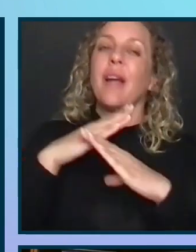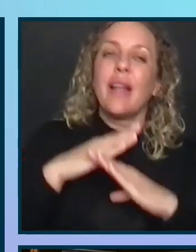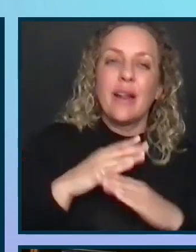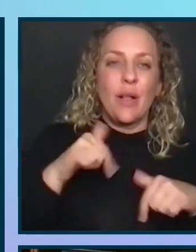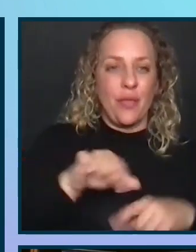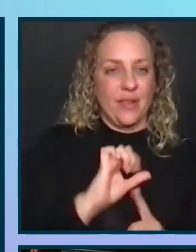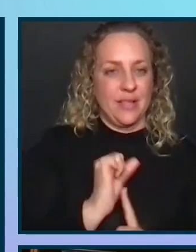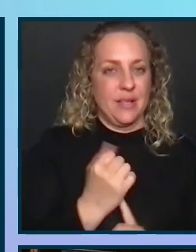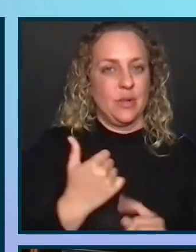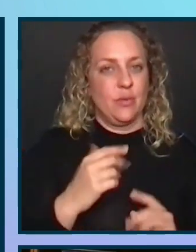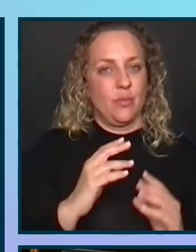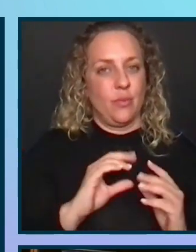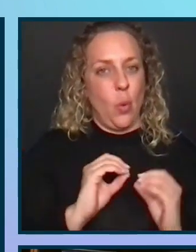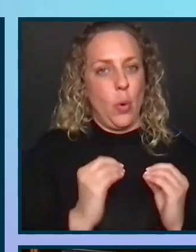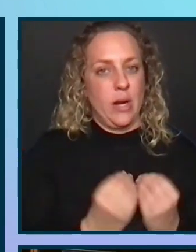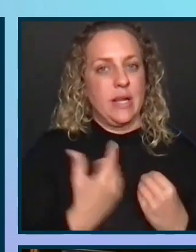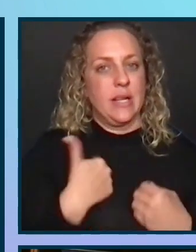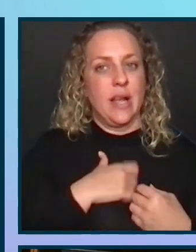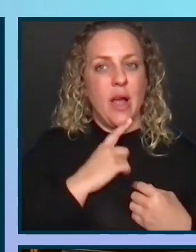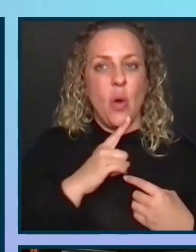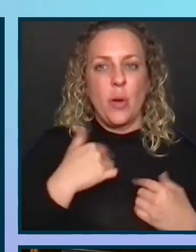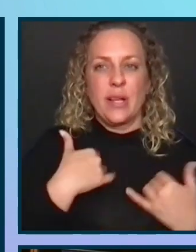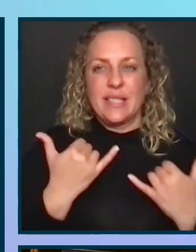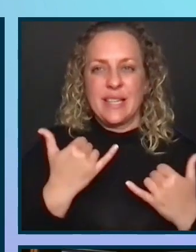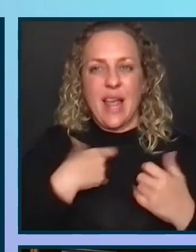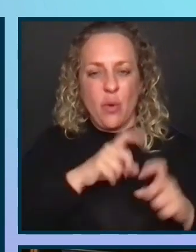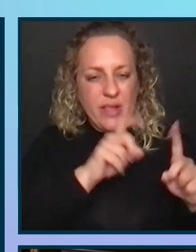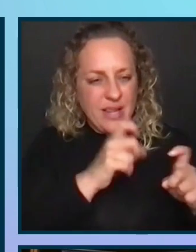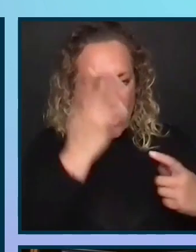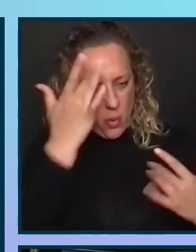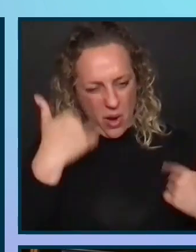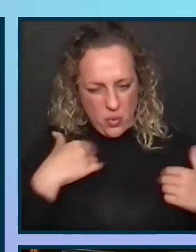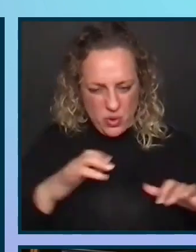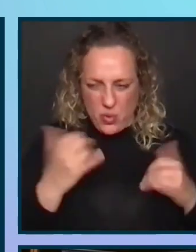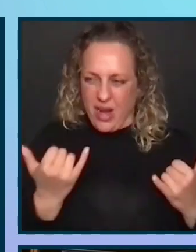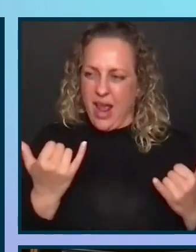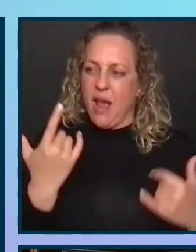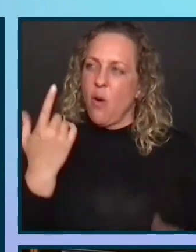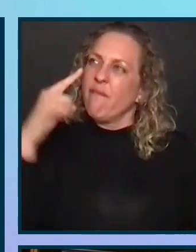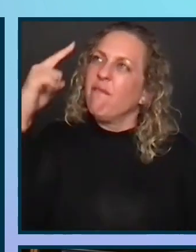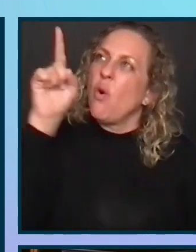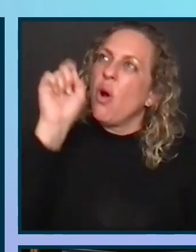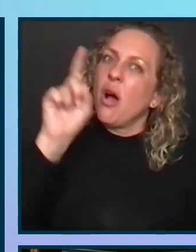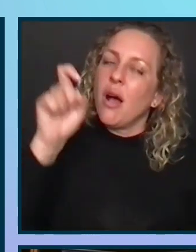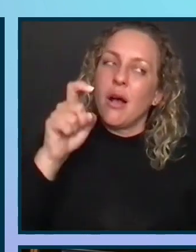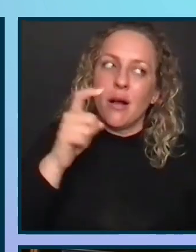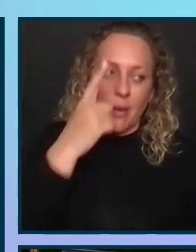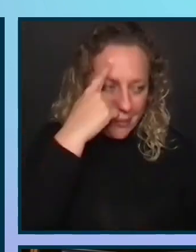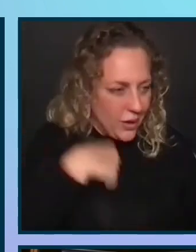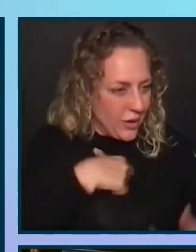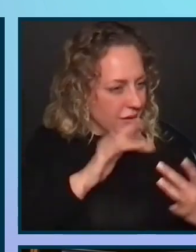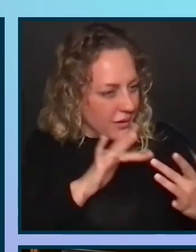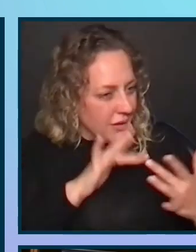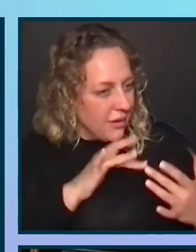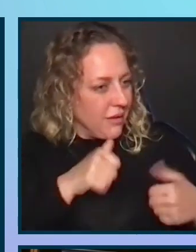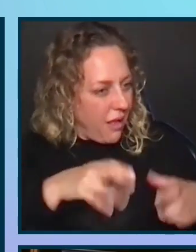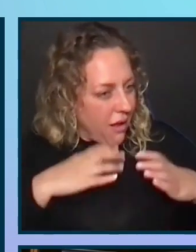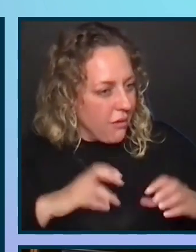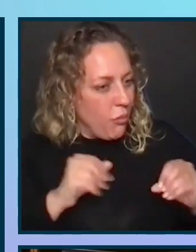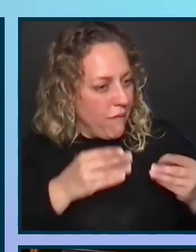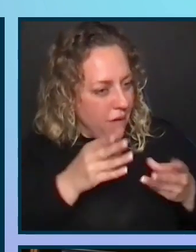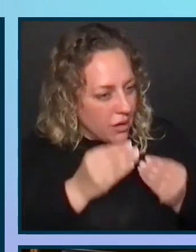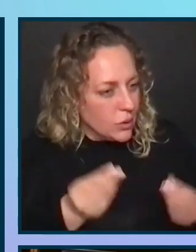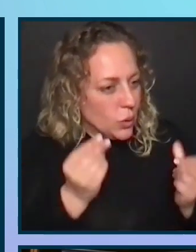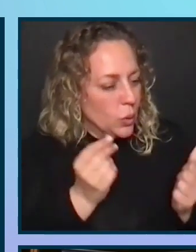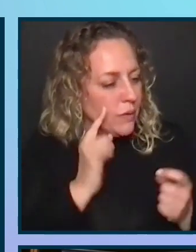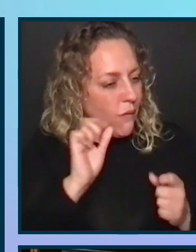use accessibility testing in our SDLC today, so why should we? Well, because we aren't reaching all our customers or providing solutions that